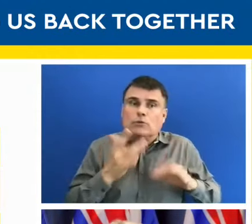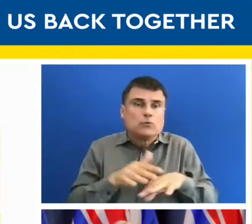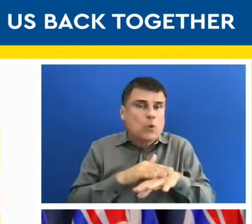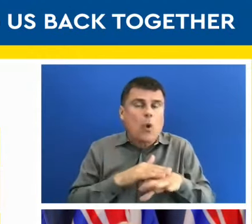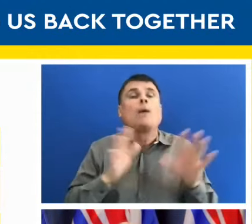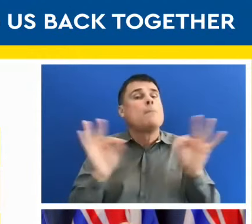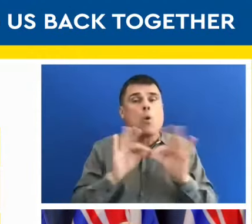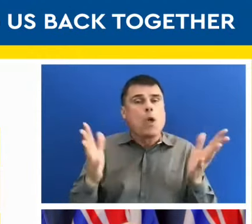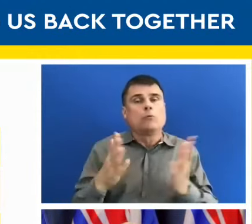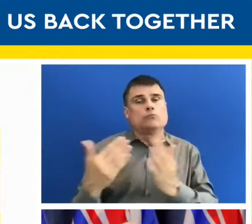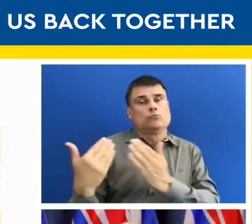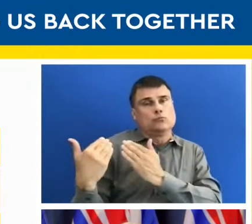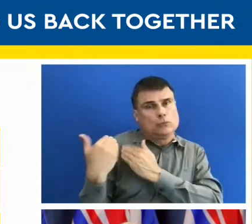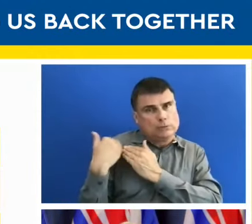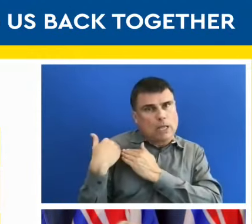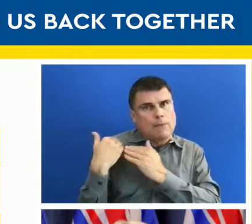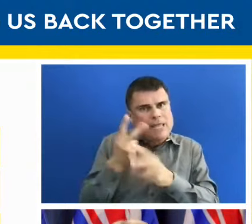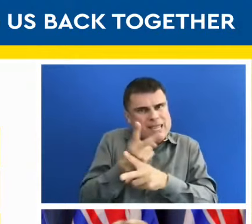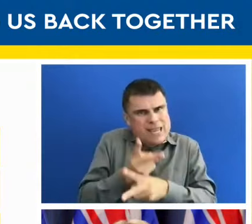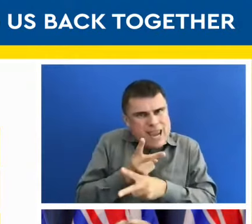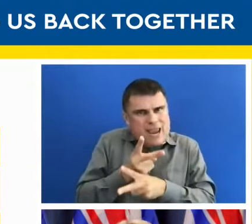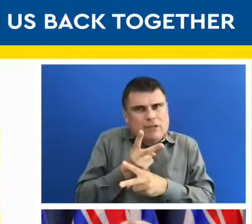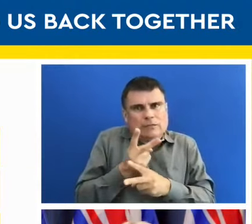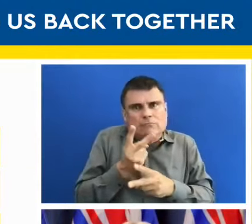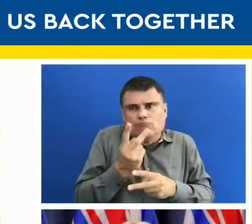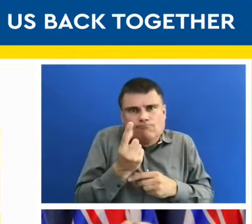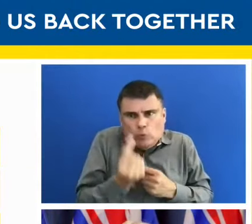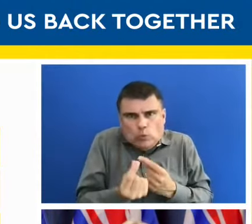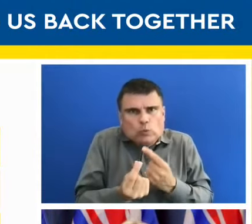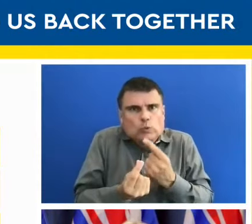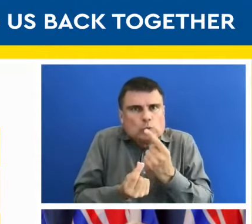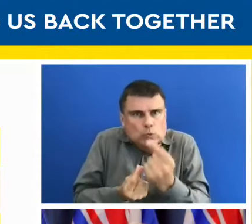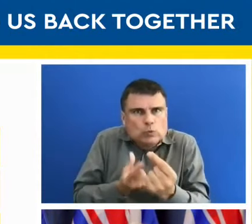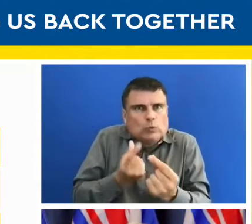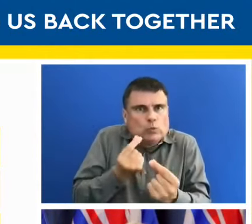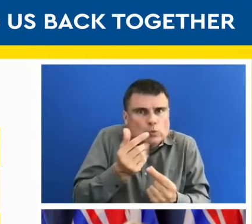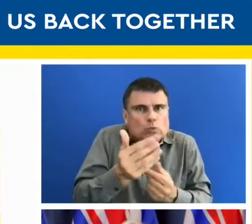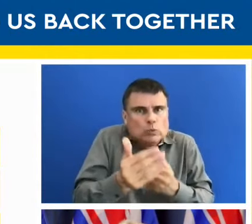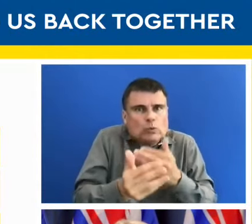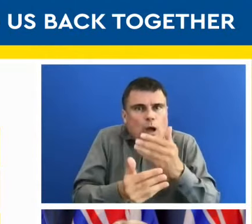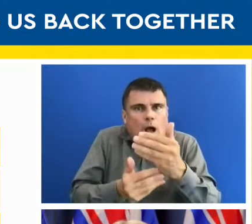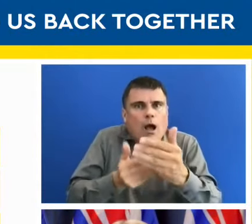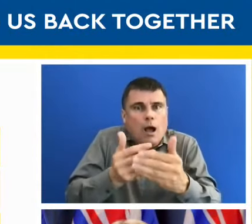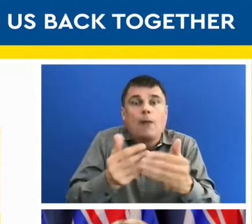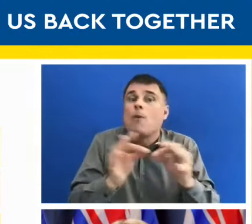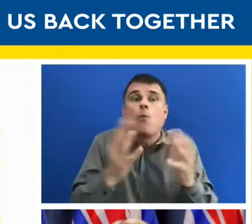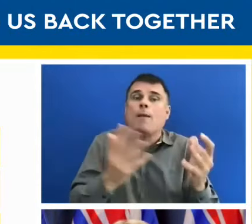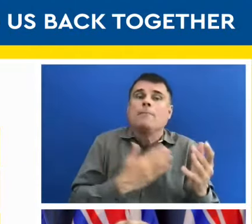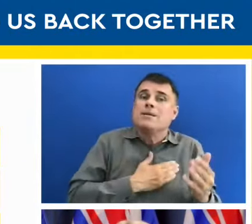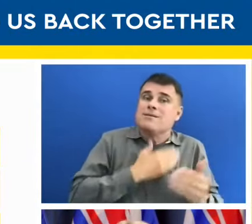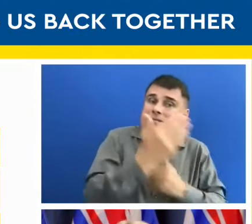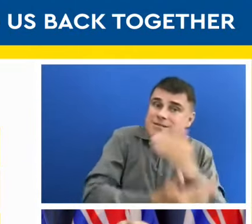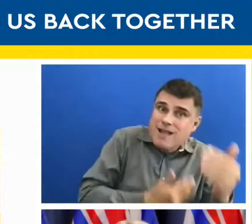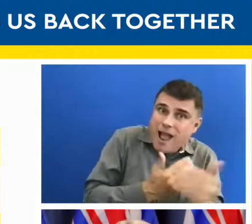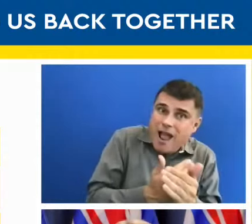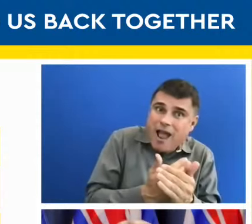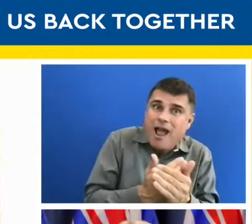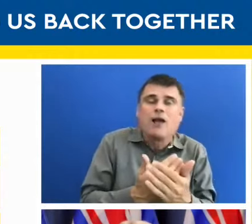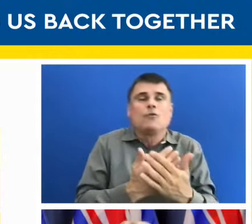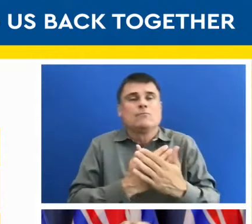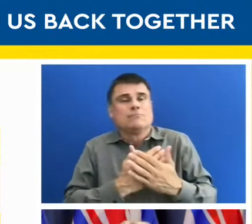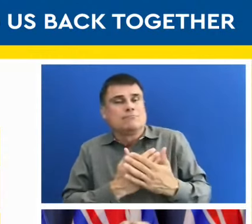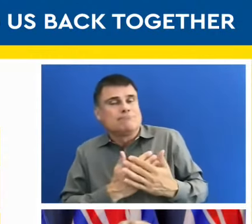that we can do this too. And we can do it with kindness, with the compassion, the diligence and commitment